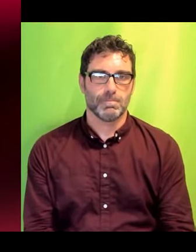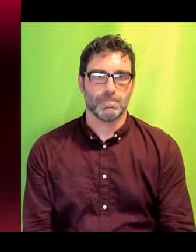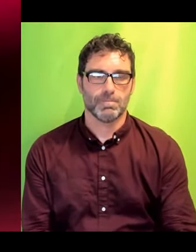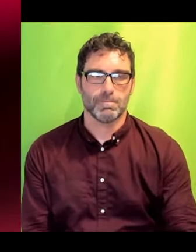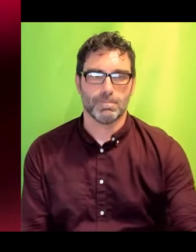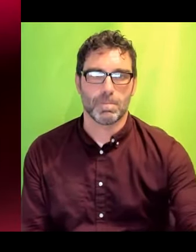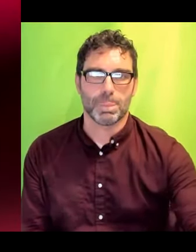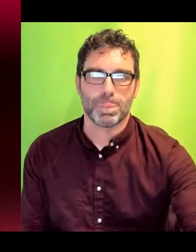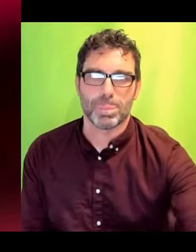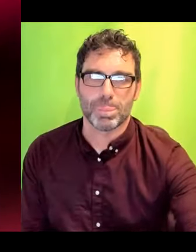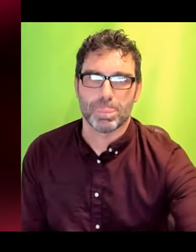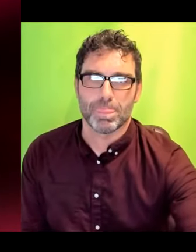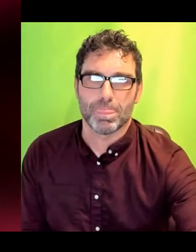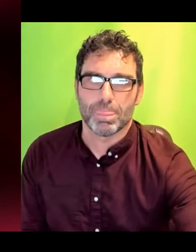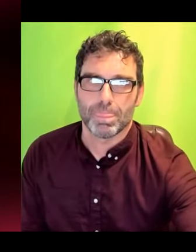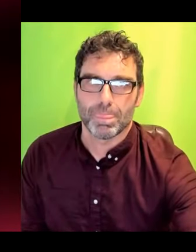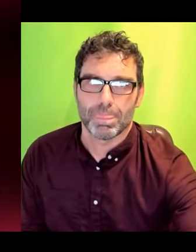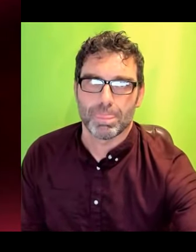Thank Thank you.